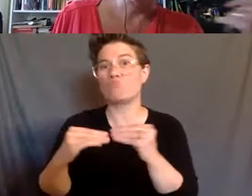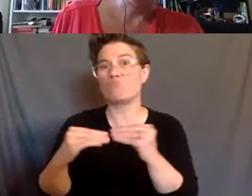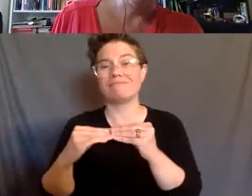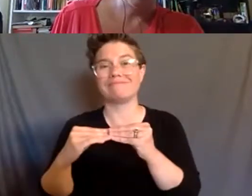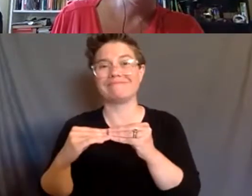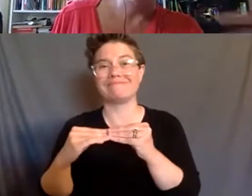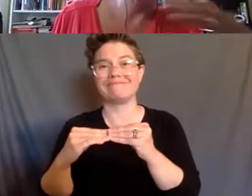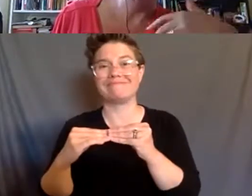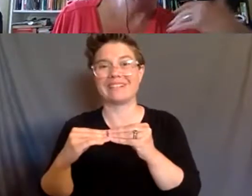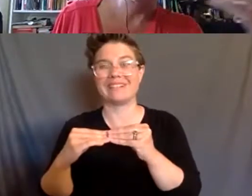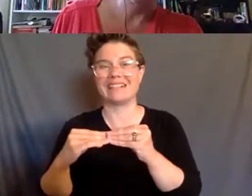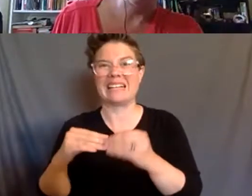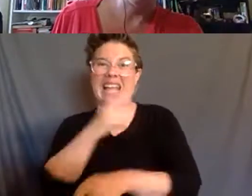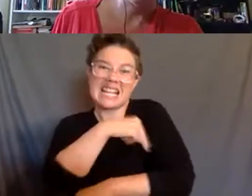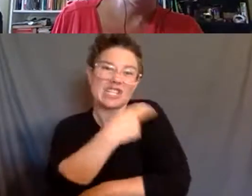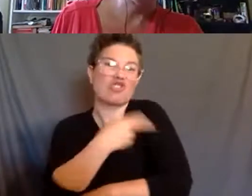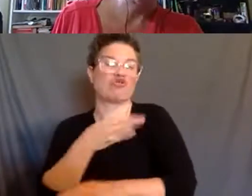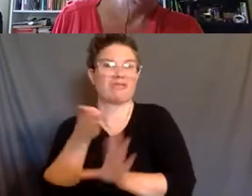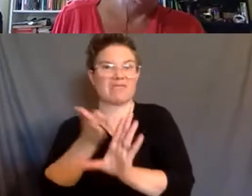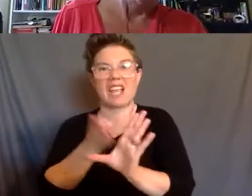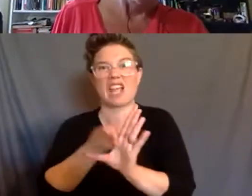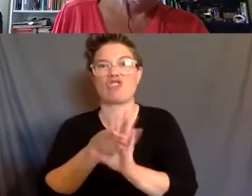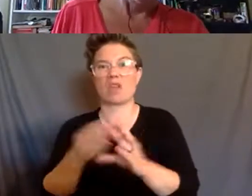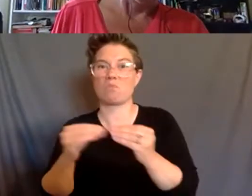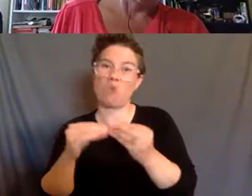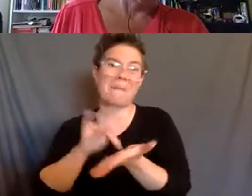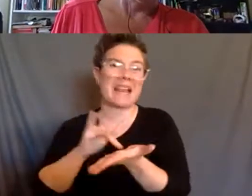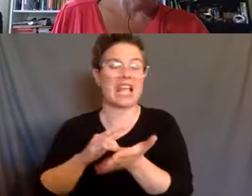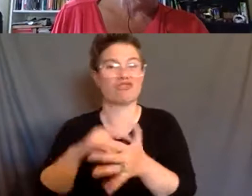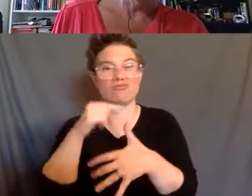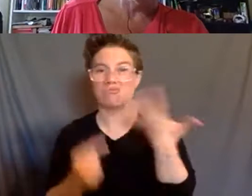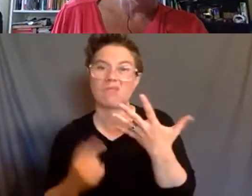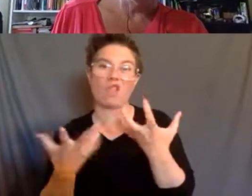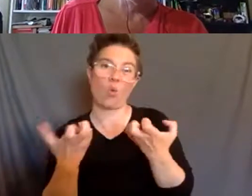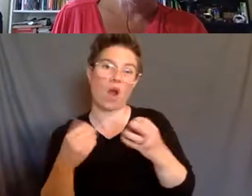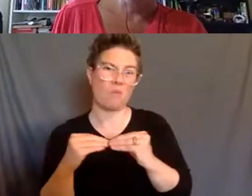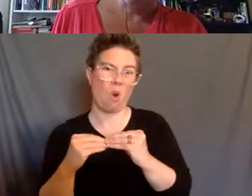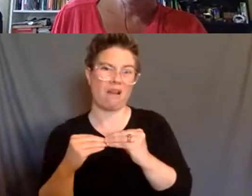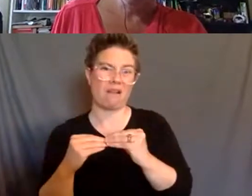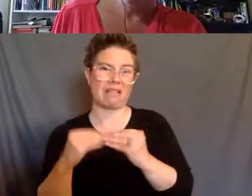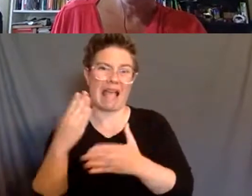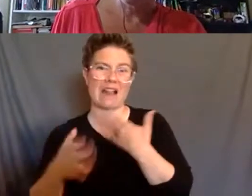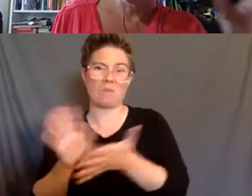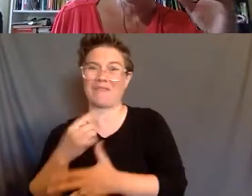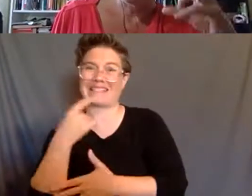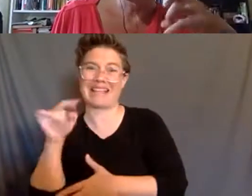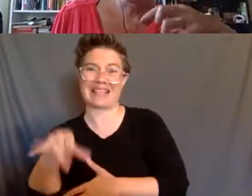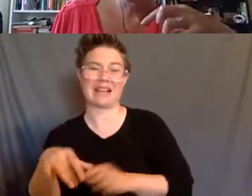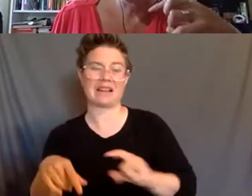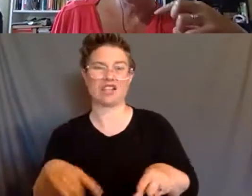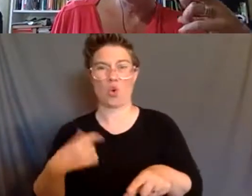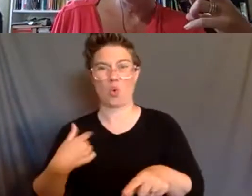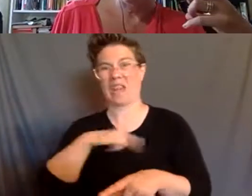more medication, and so on and so on. And so I think we need to be really wary, not